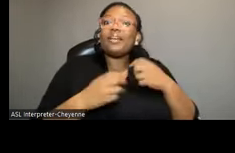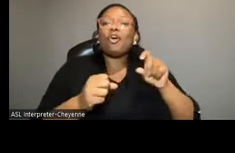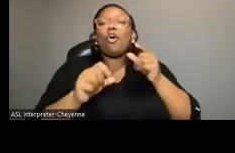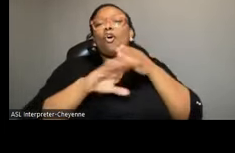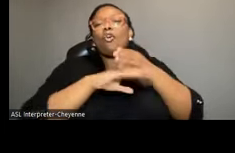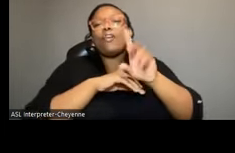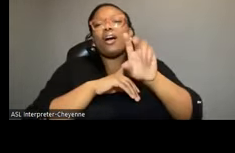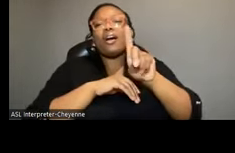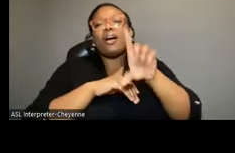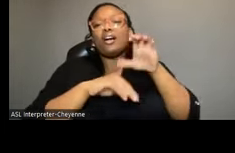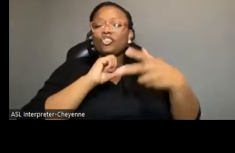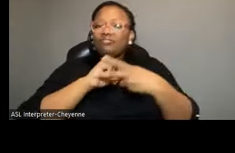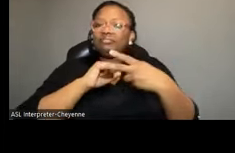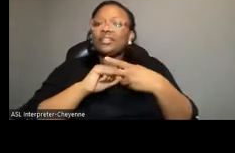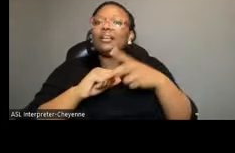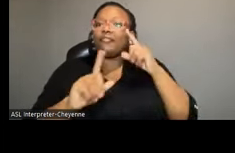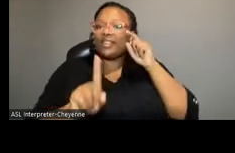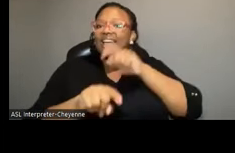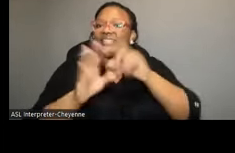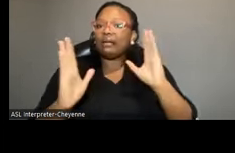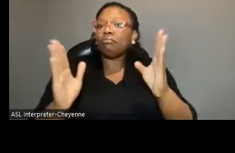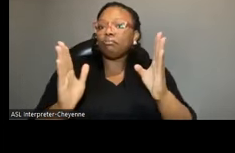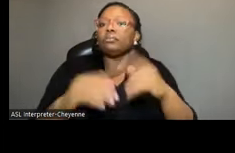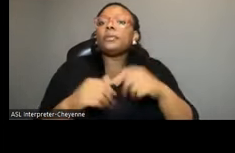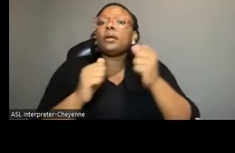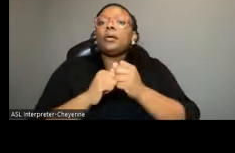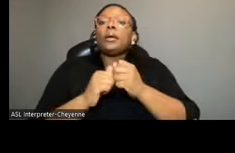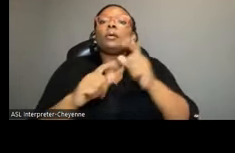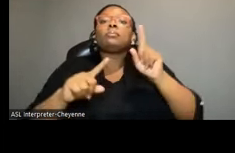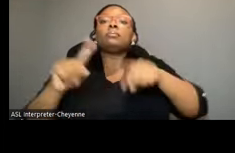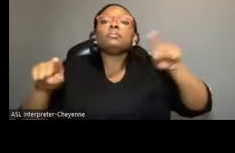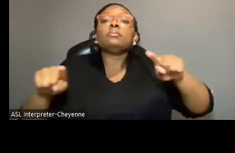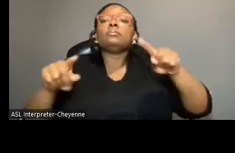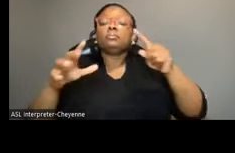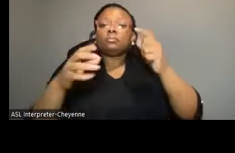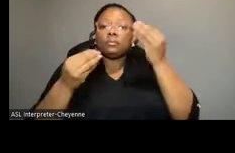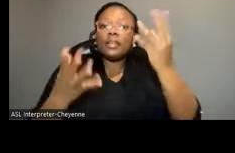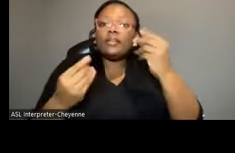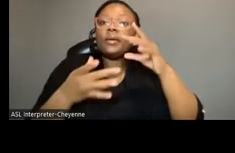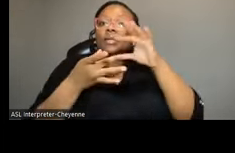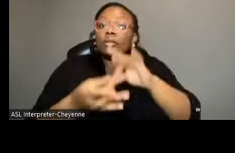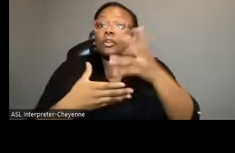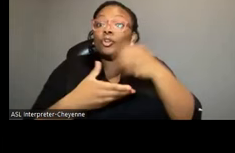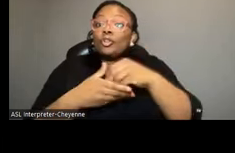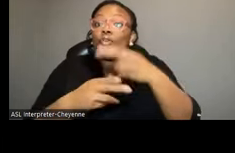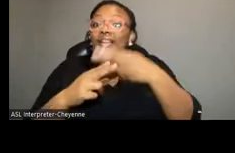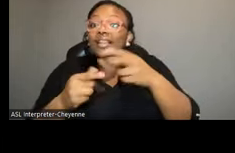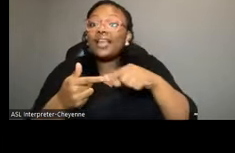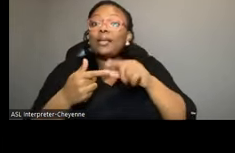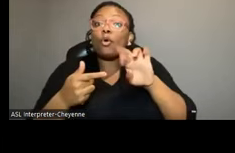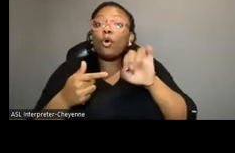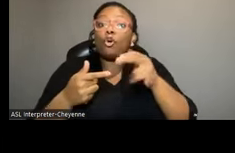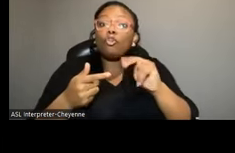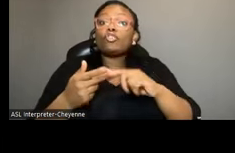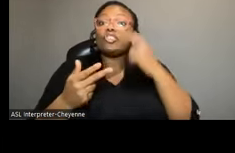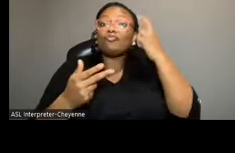back to this period with a whole host of information, including the names, the origin, the cause of